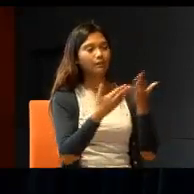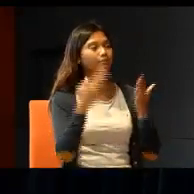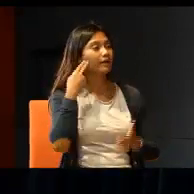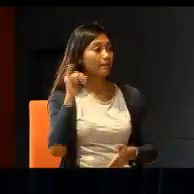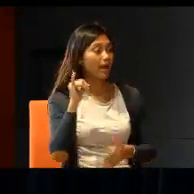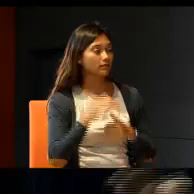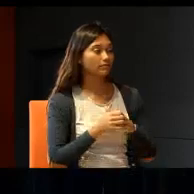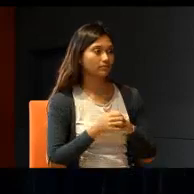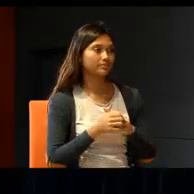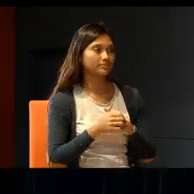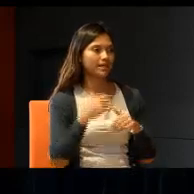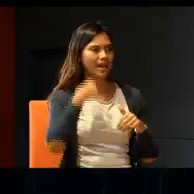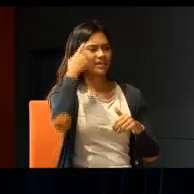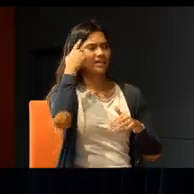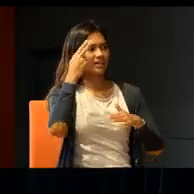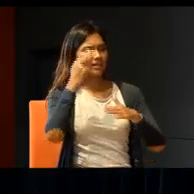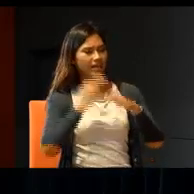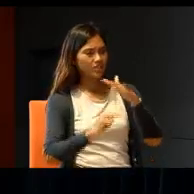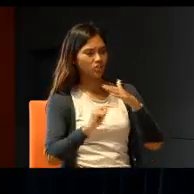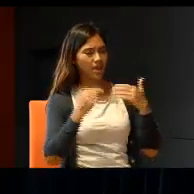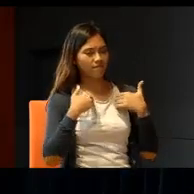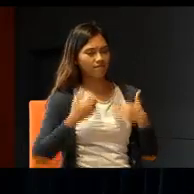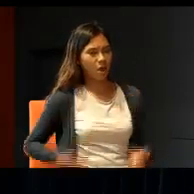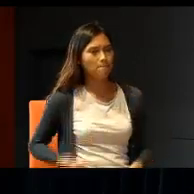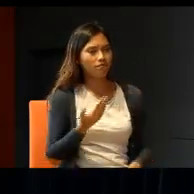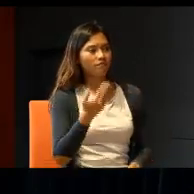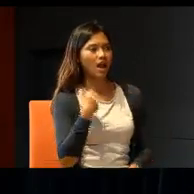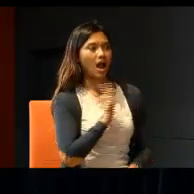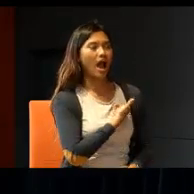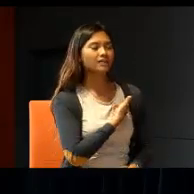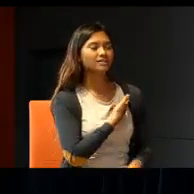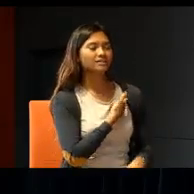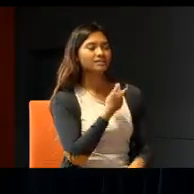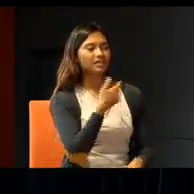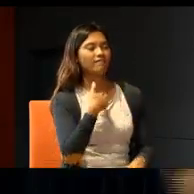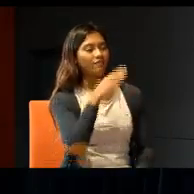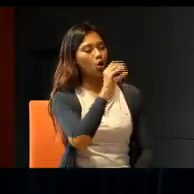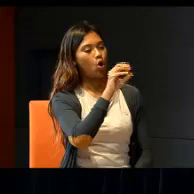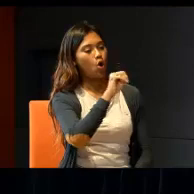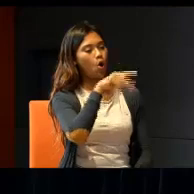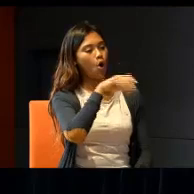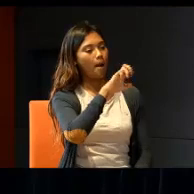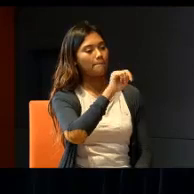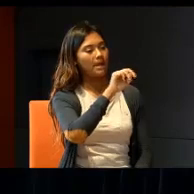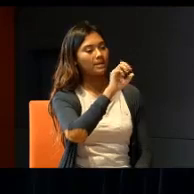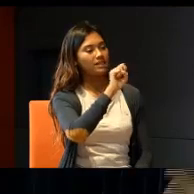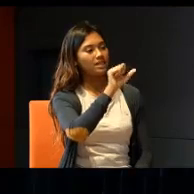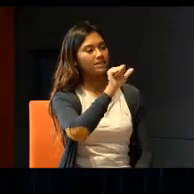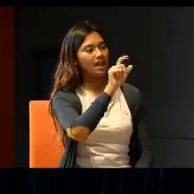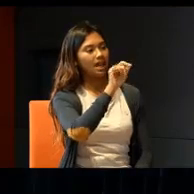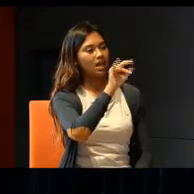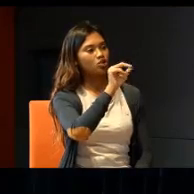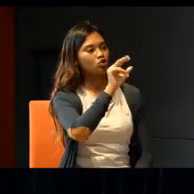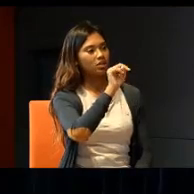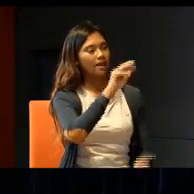think the nature provides us to have a compensation. That means if you are hearing impact, but